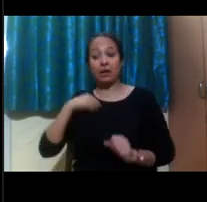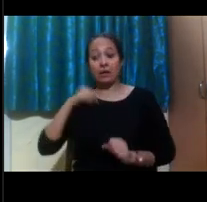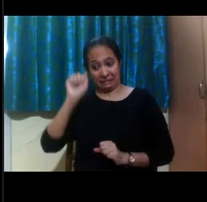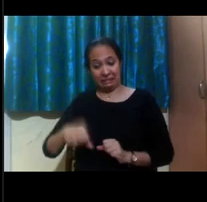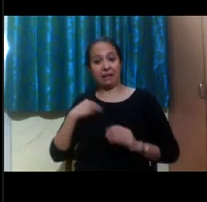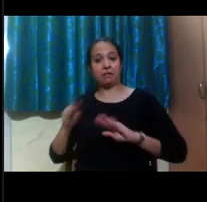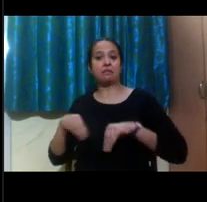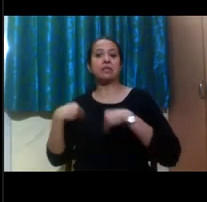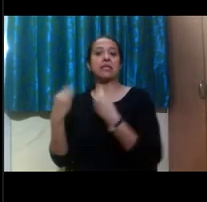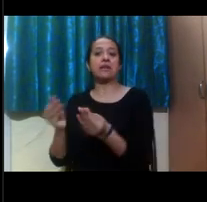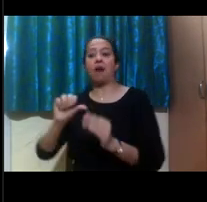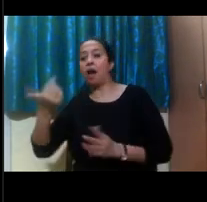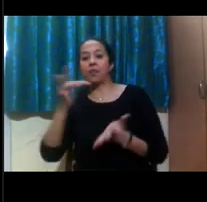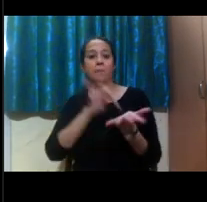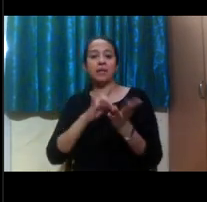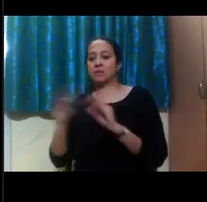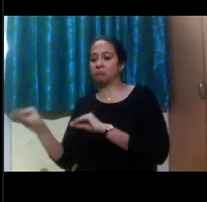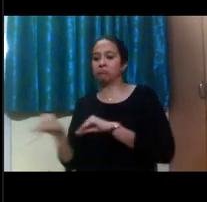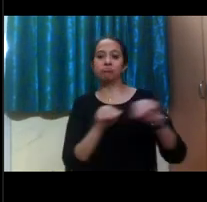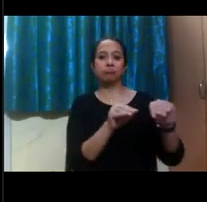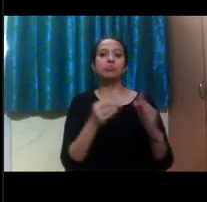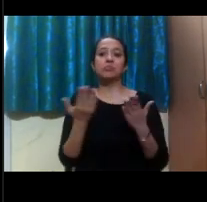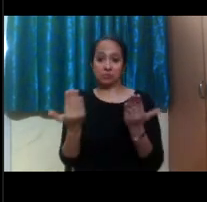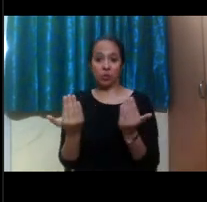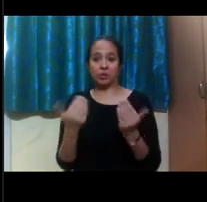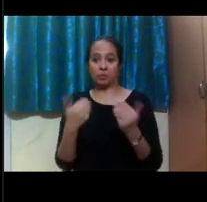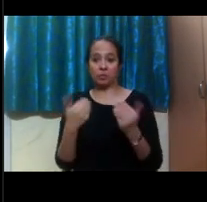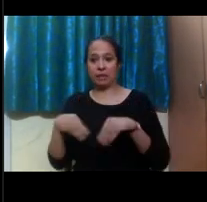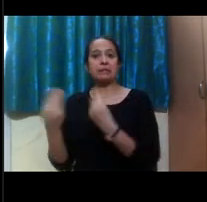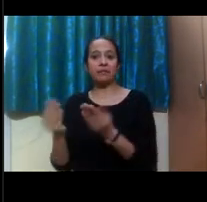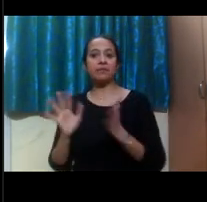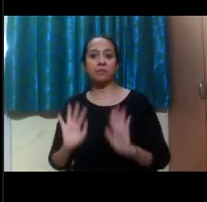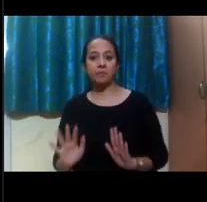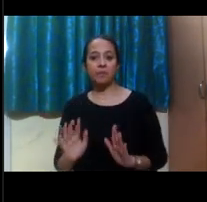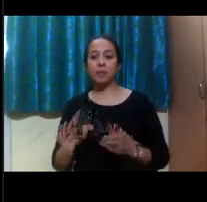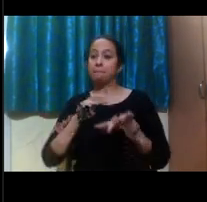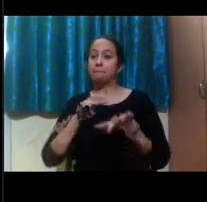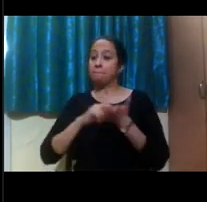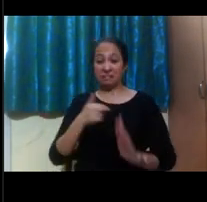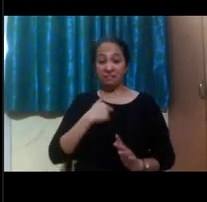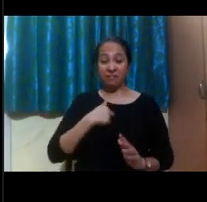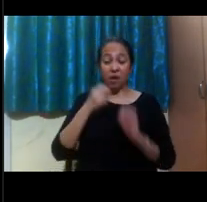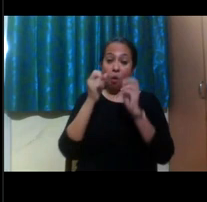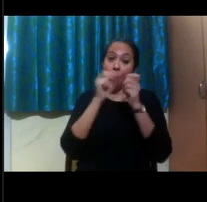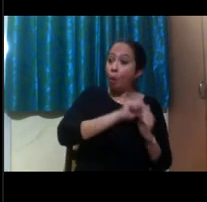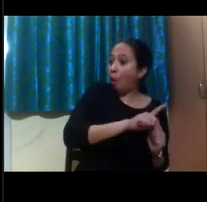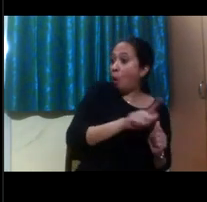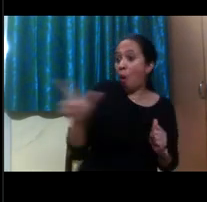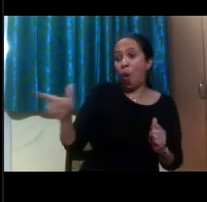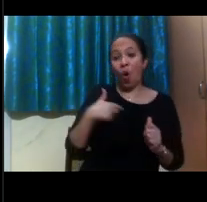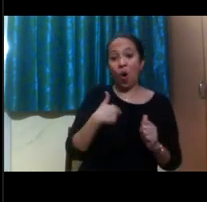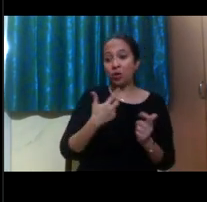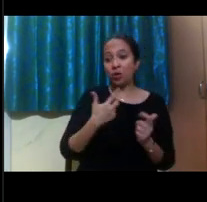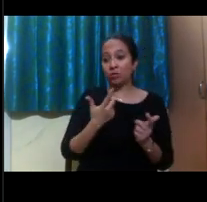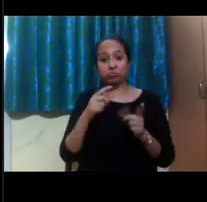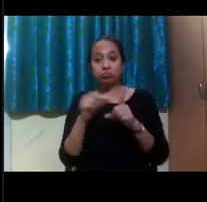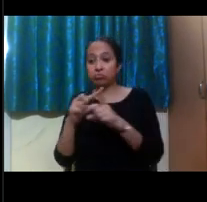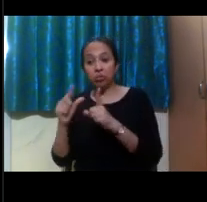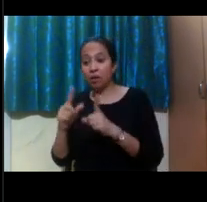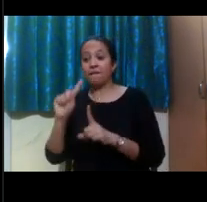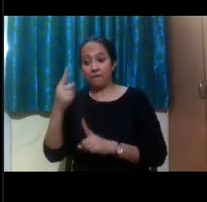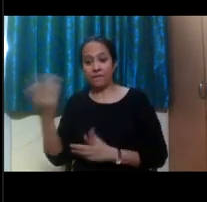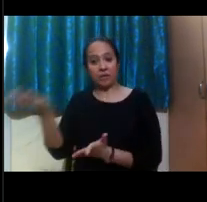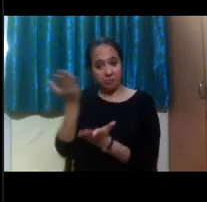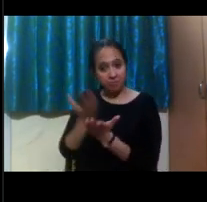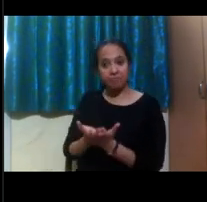classroom to somewhere else to make sure that you have access to that classroom. So that's why it's really hard for us to say no to a request without us doing some research